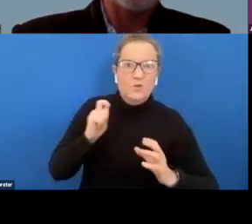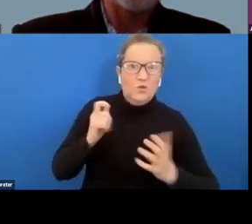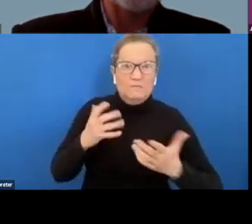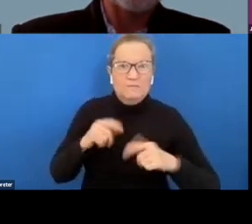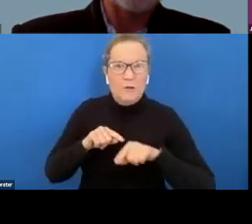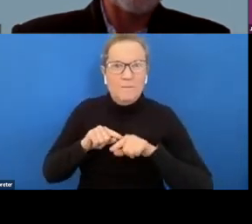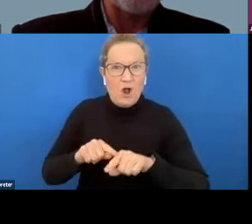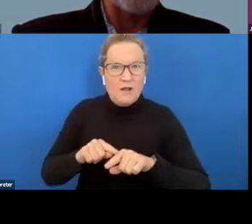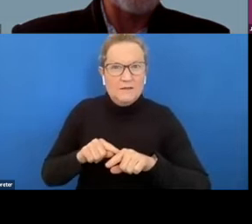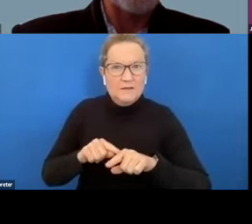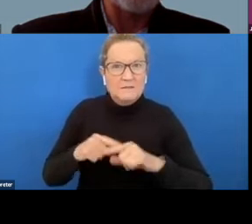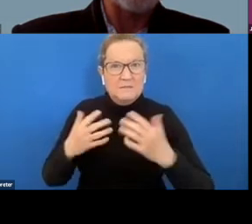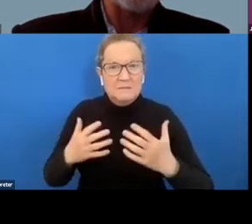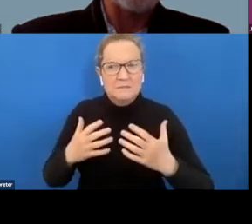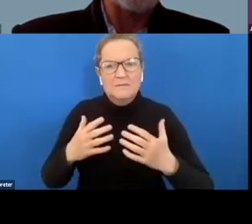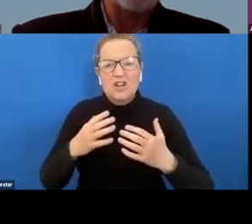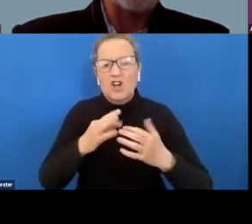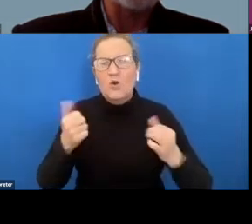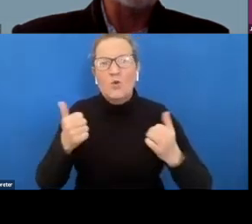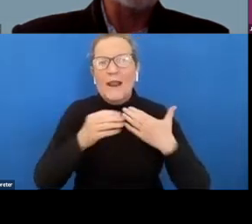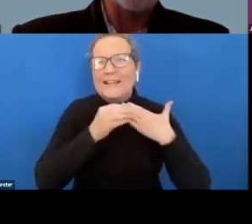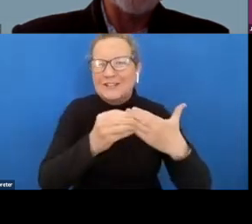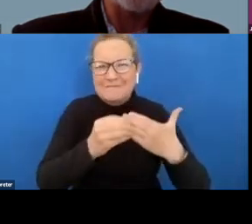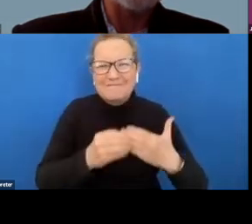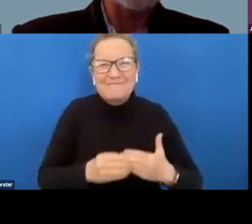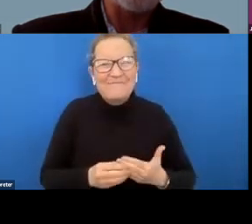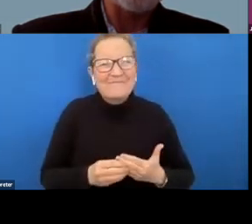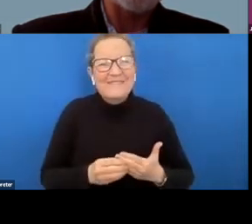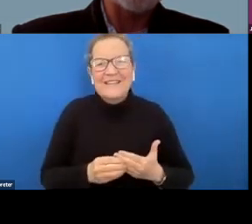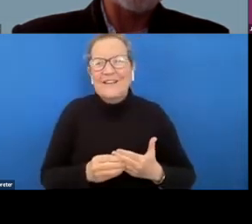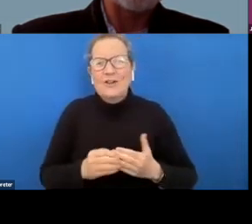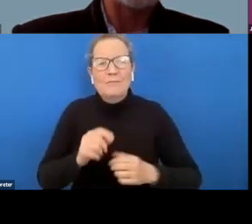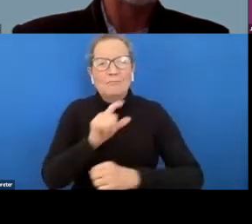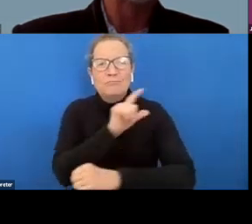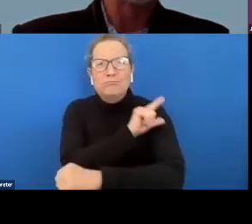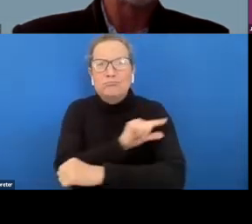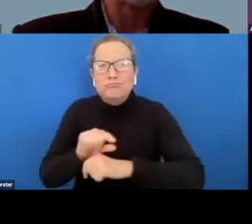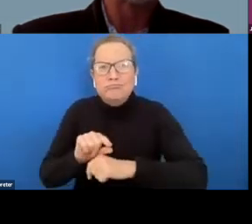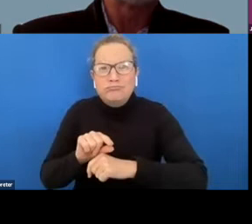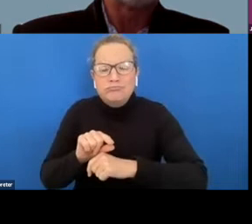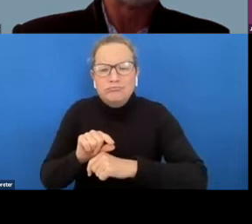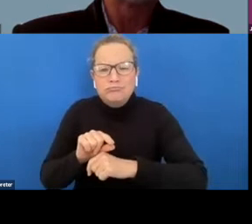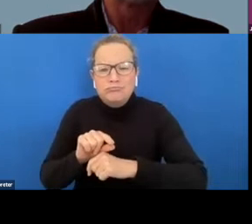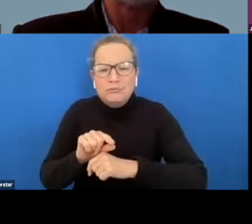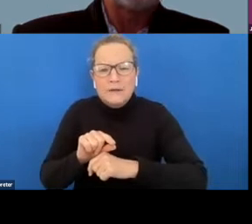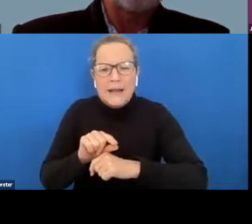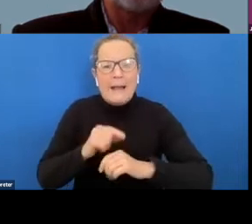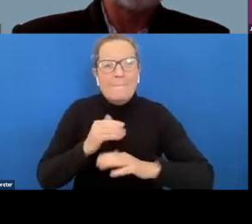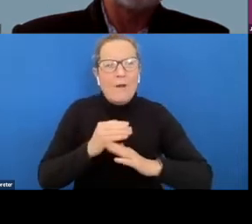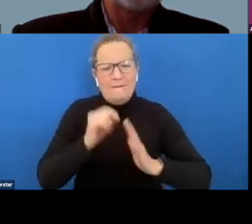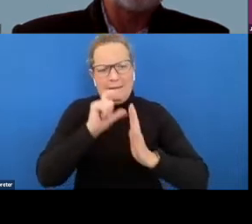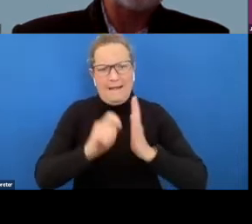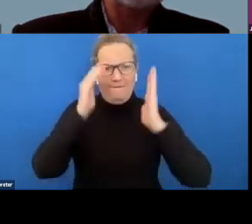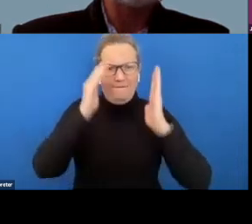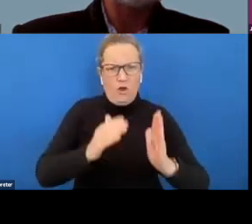mindset lack of leadership um low confidence levels and and the employees having a disability focus rather than focusing on the individual